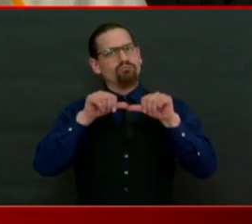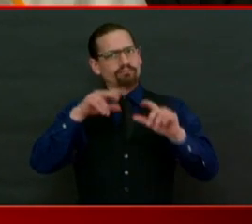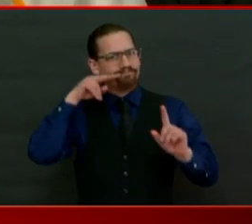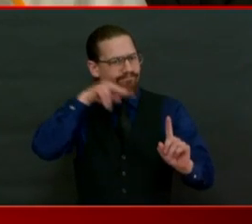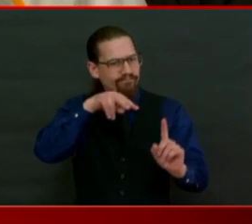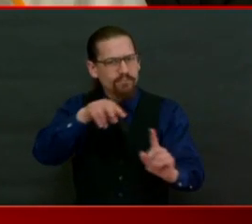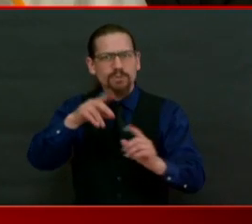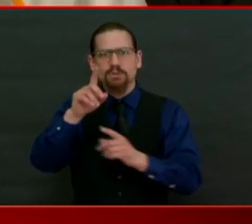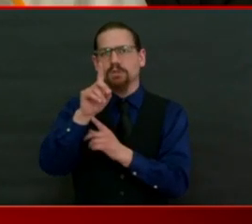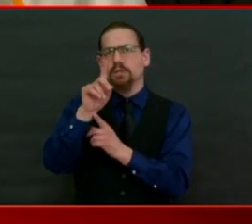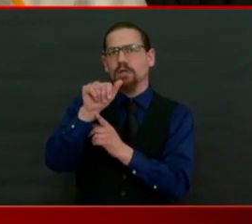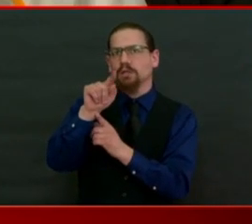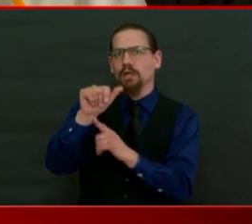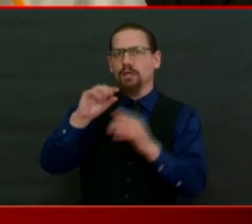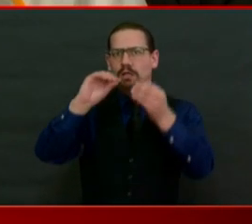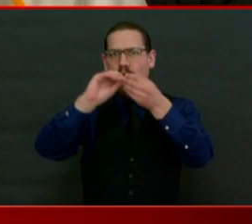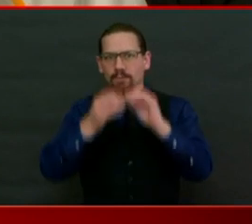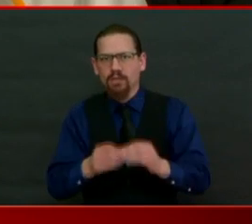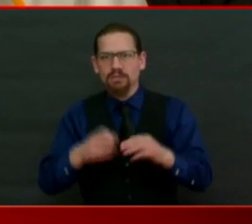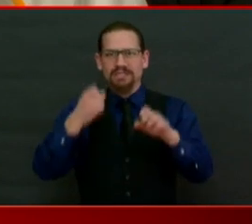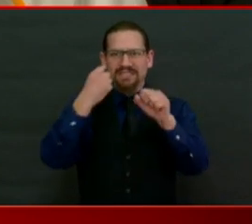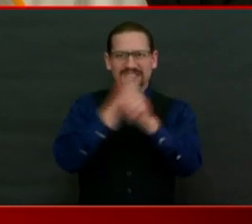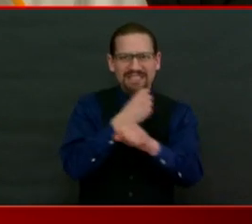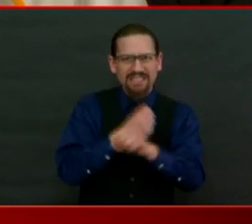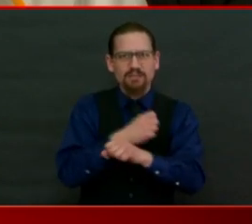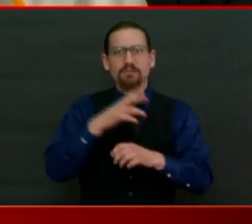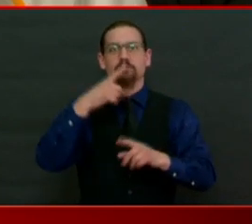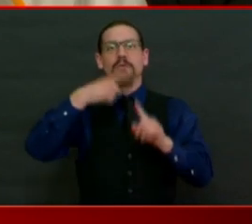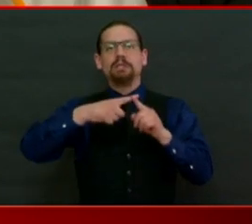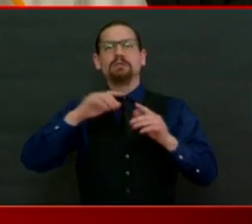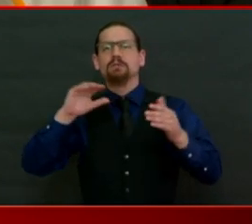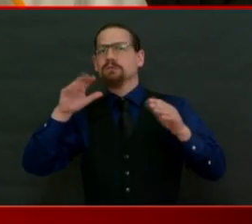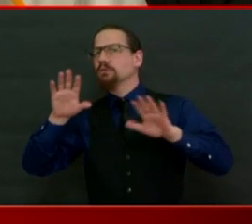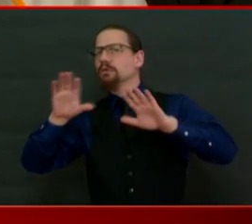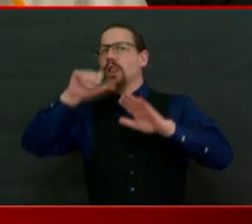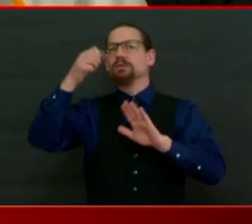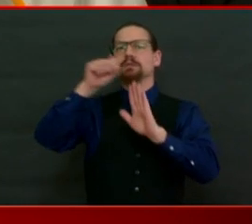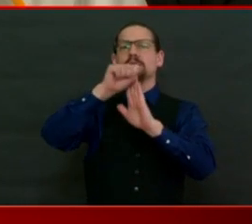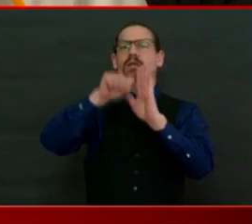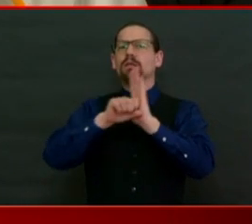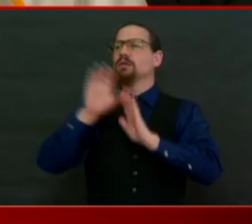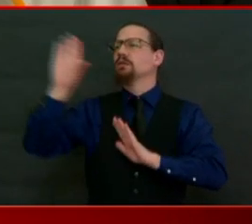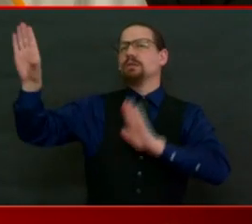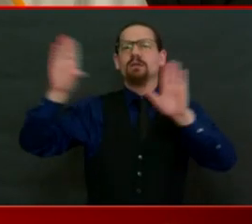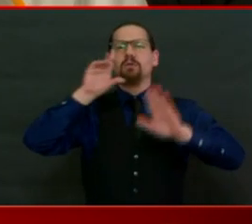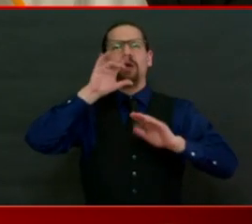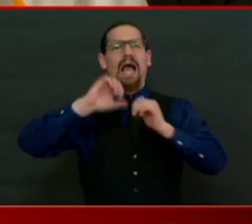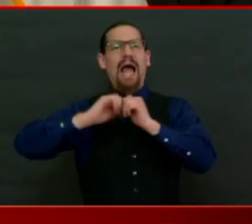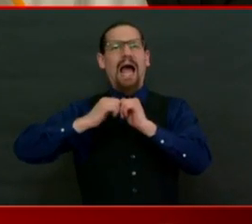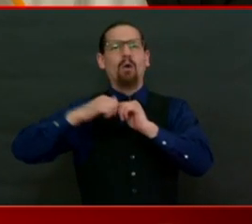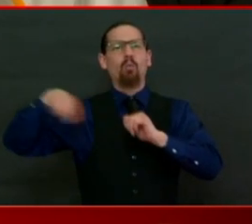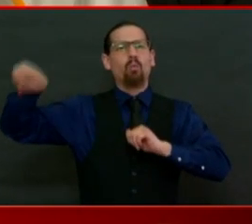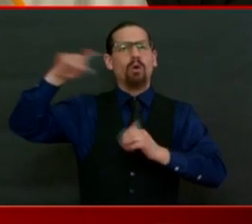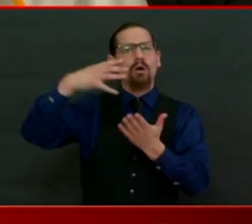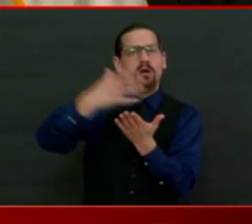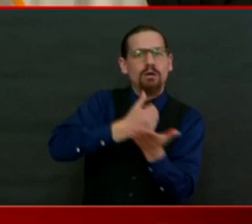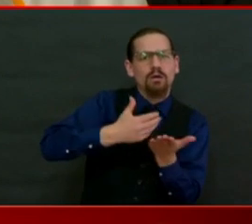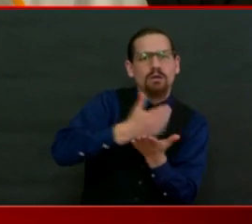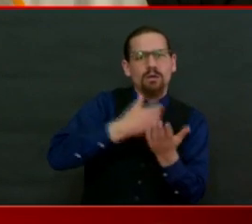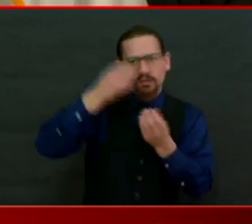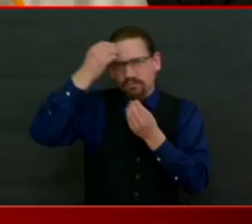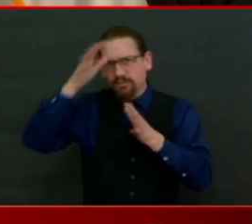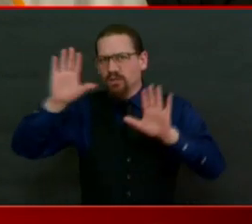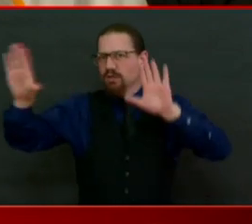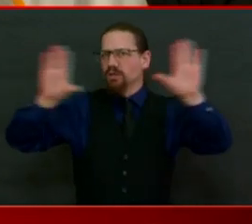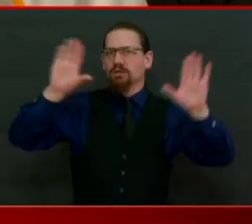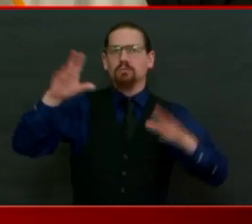along with states throughout the country to see what else we can understand about risks and what's occurring in people who